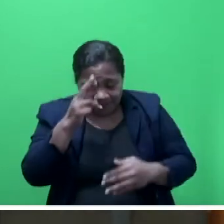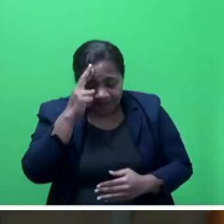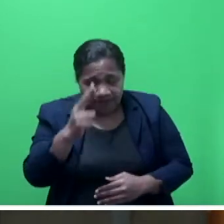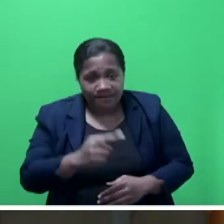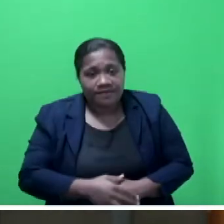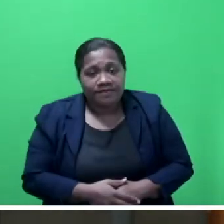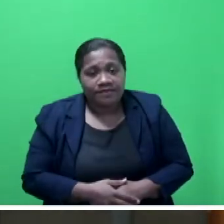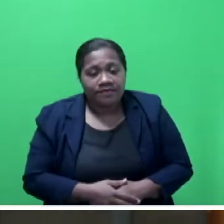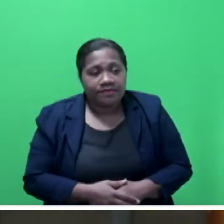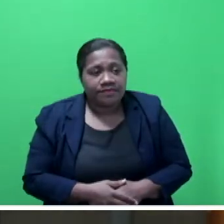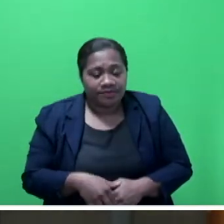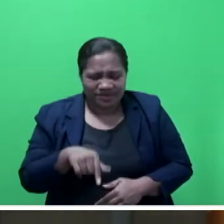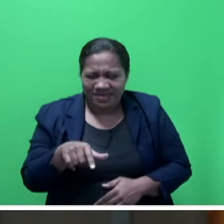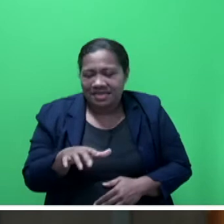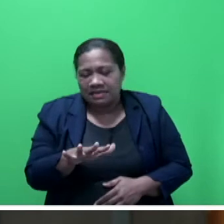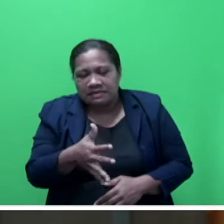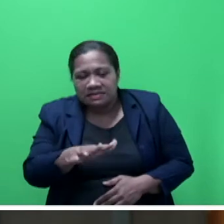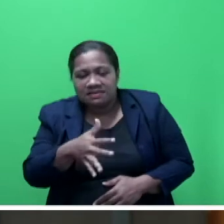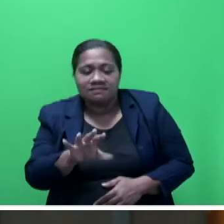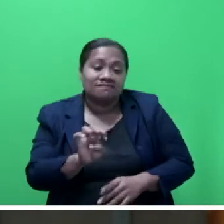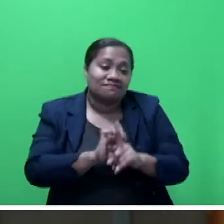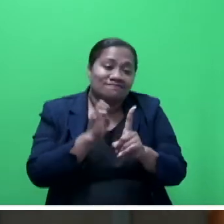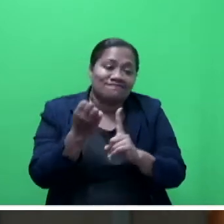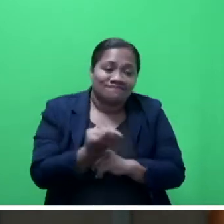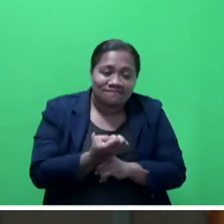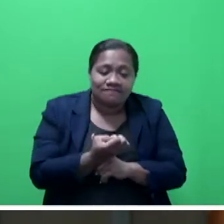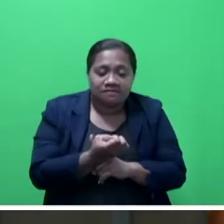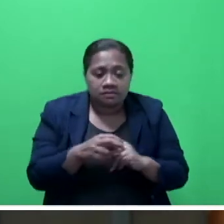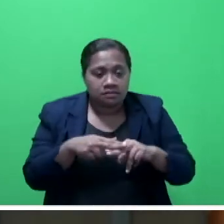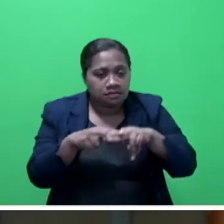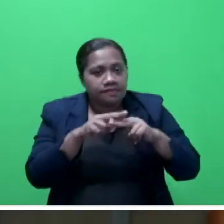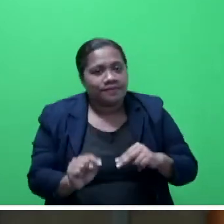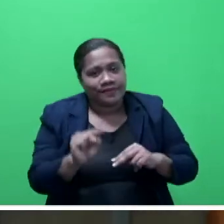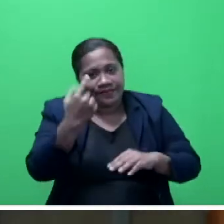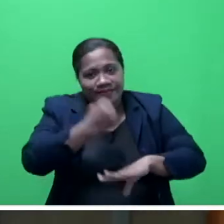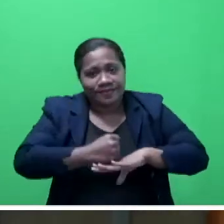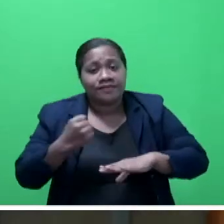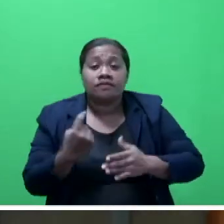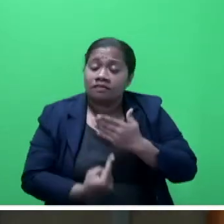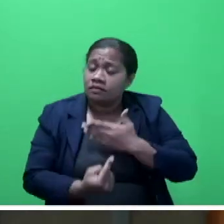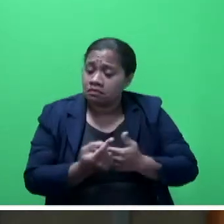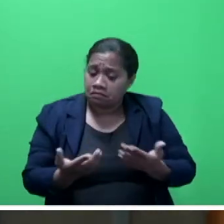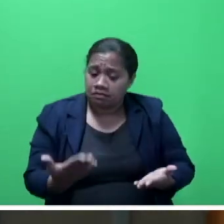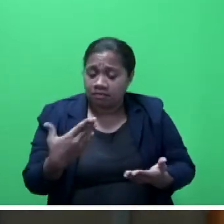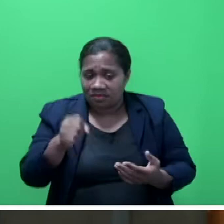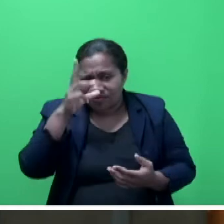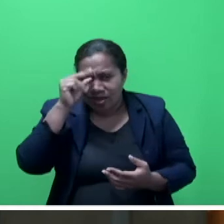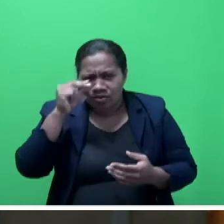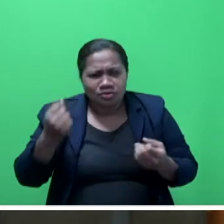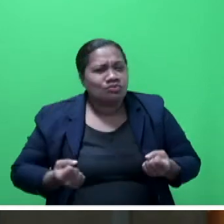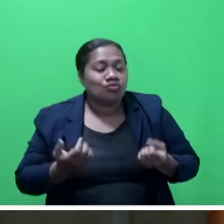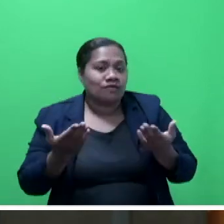and complex environment, the Fiji Fais government has shown its ability to provide decisive leadership